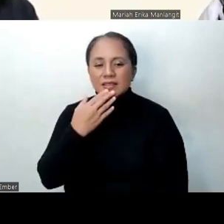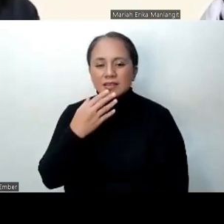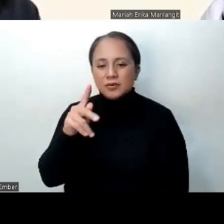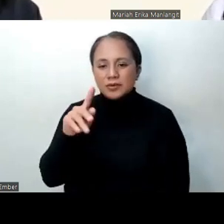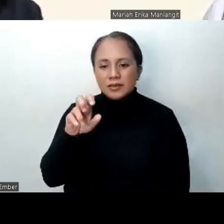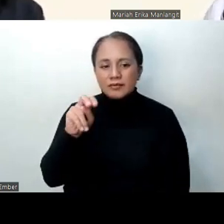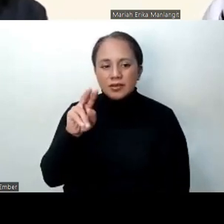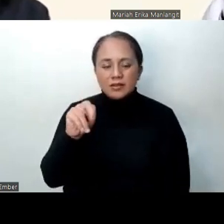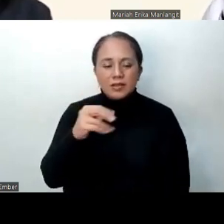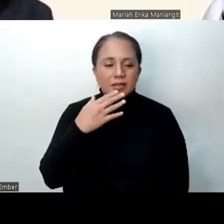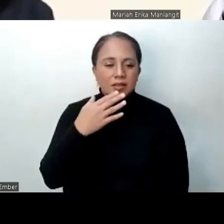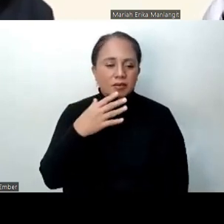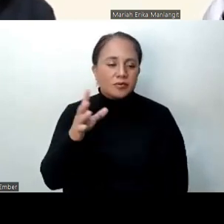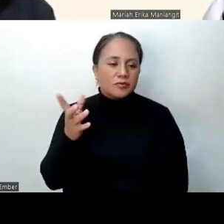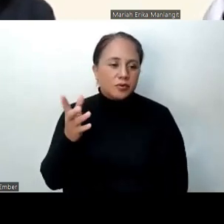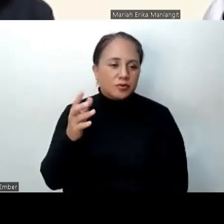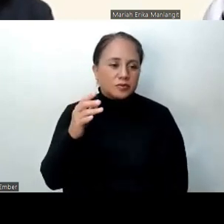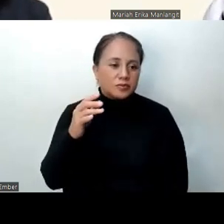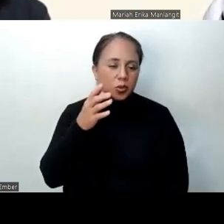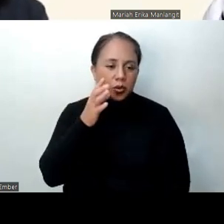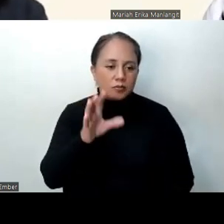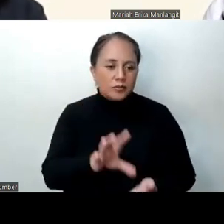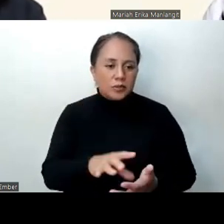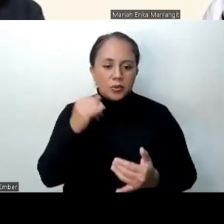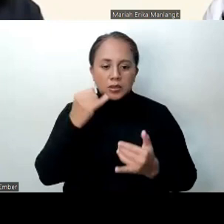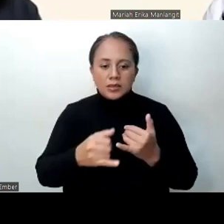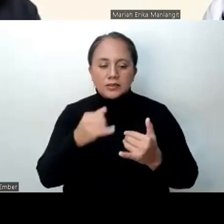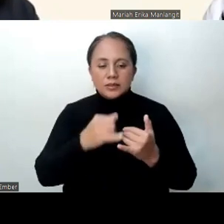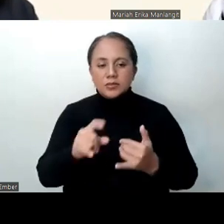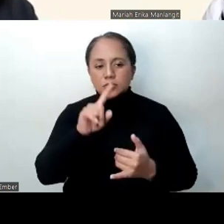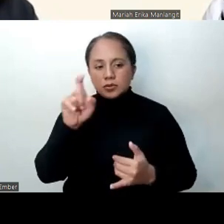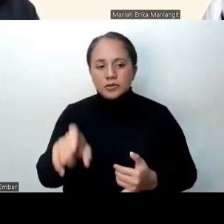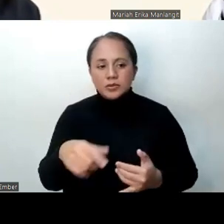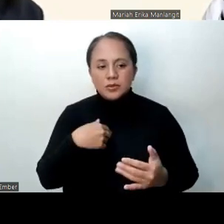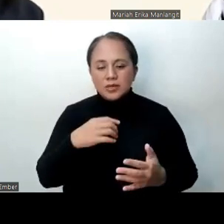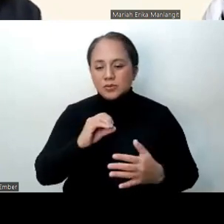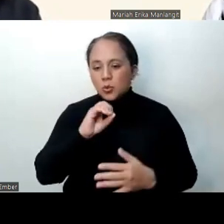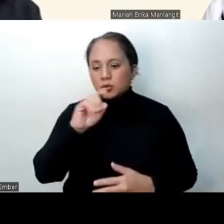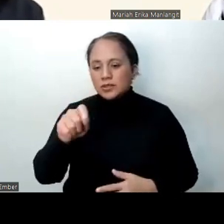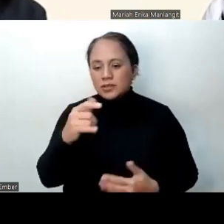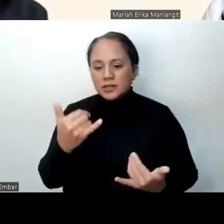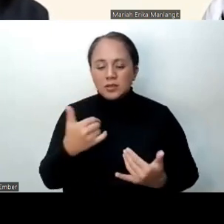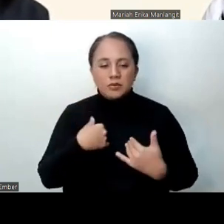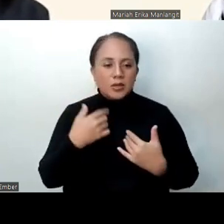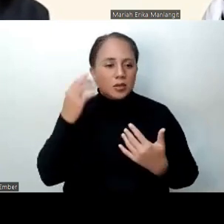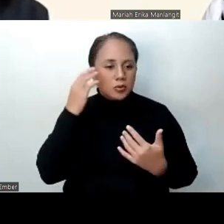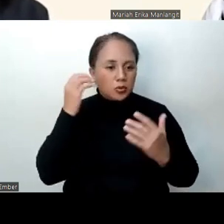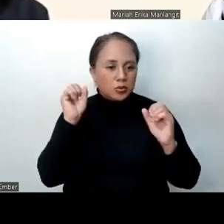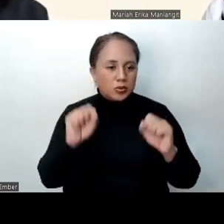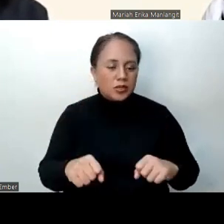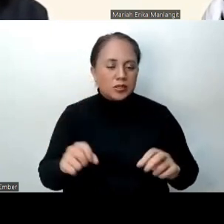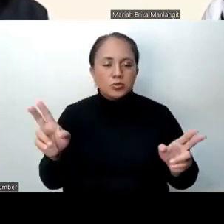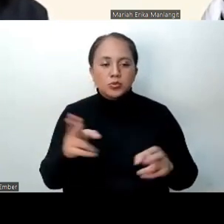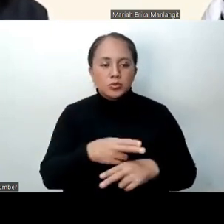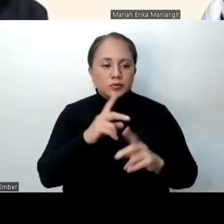Thank you for your comments. For our last, we have one more question. We're over time by a minute, but I'm sure you can do a quick